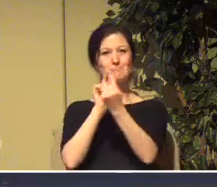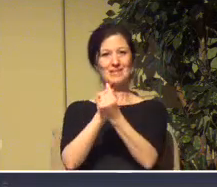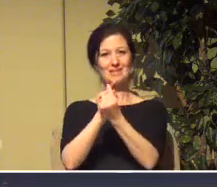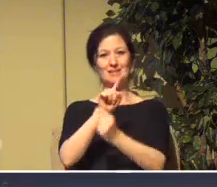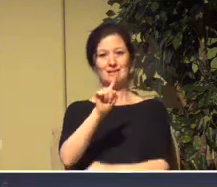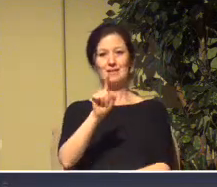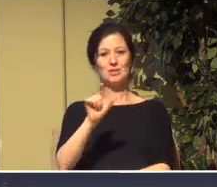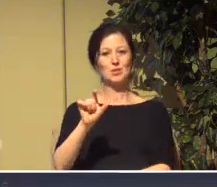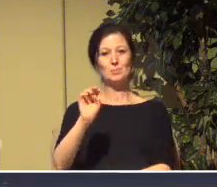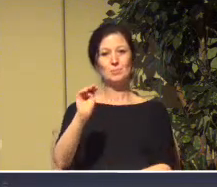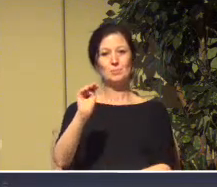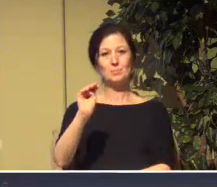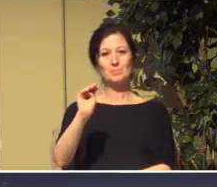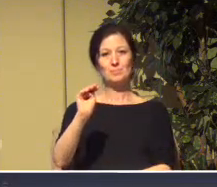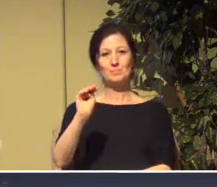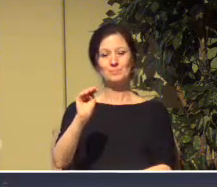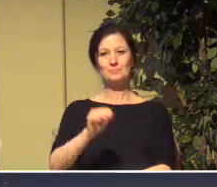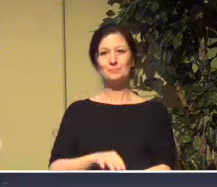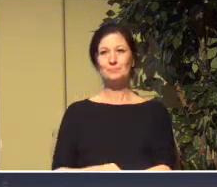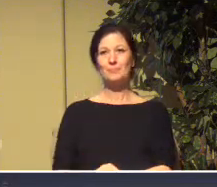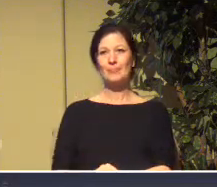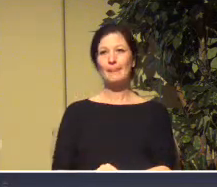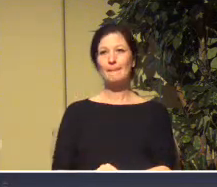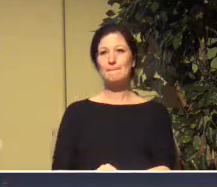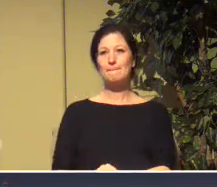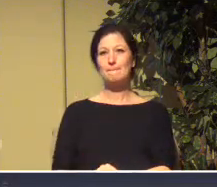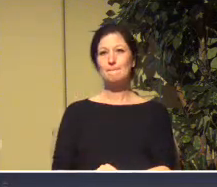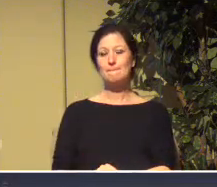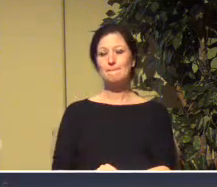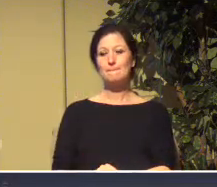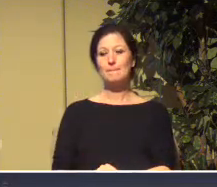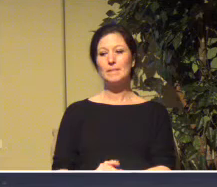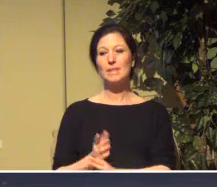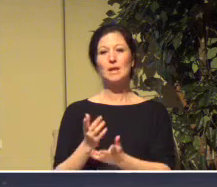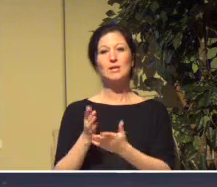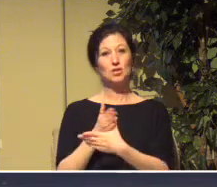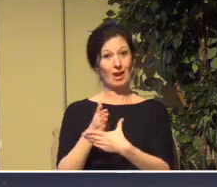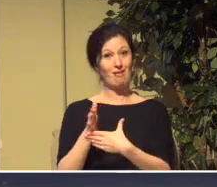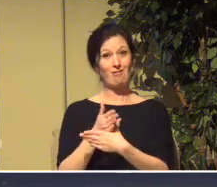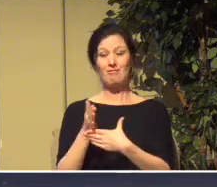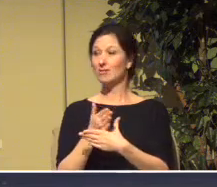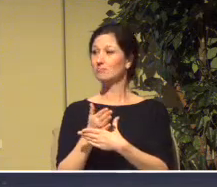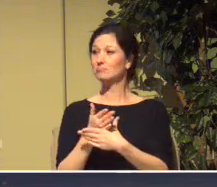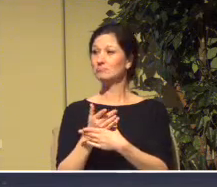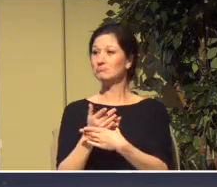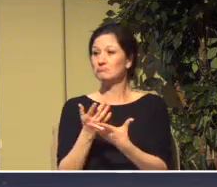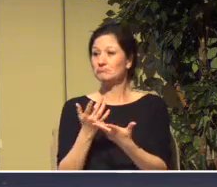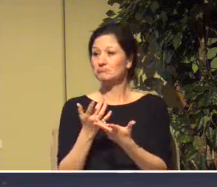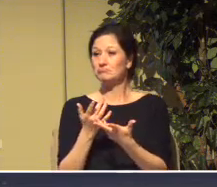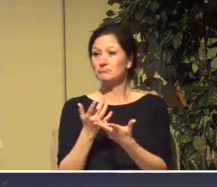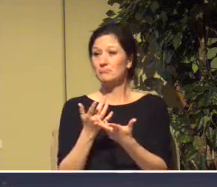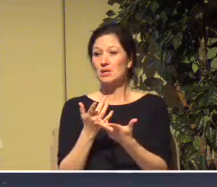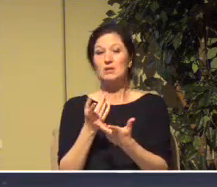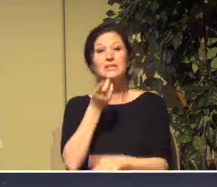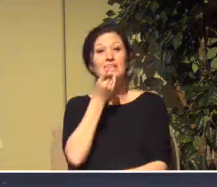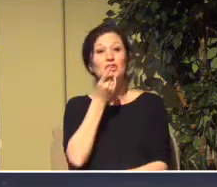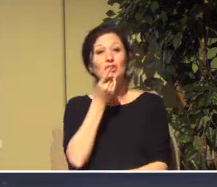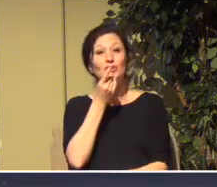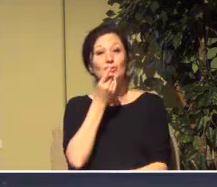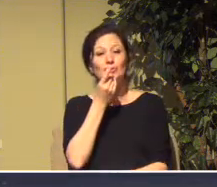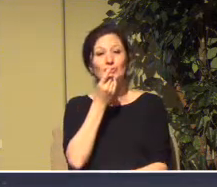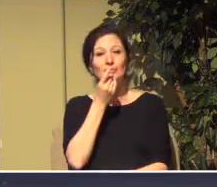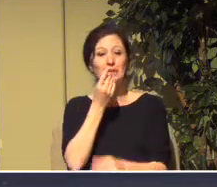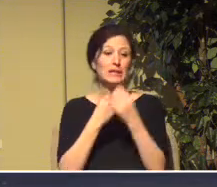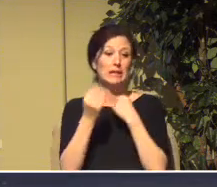that shares dinners once a week is sharing dinners via Zoom. Each one of them fixes their own dinner and then they